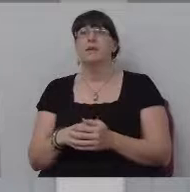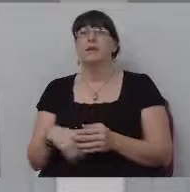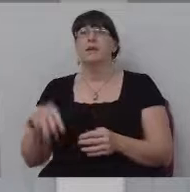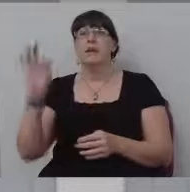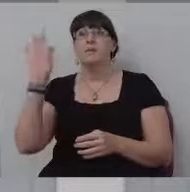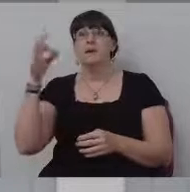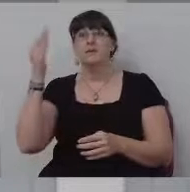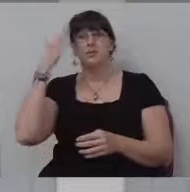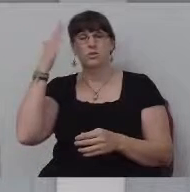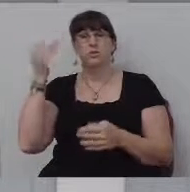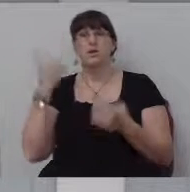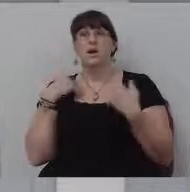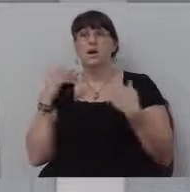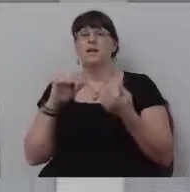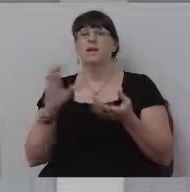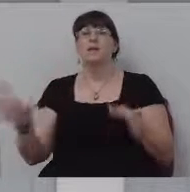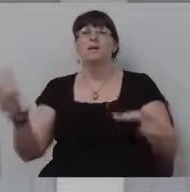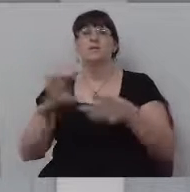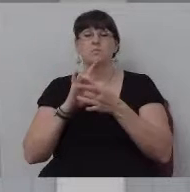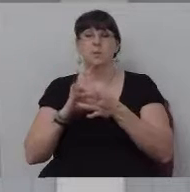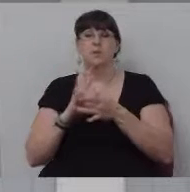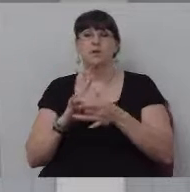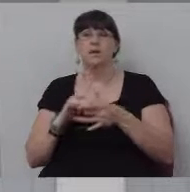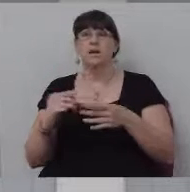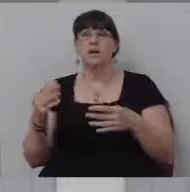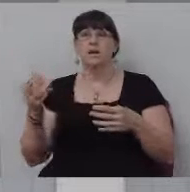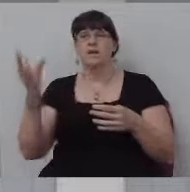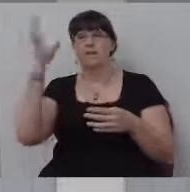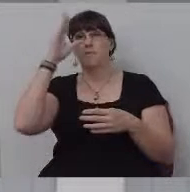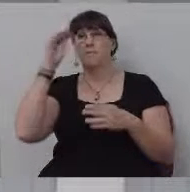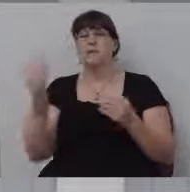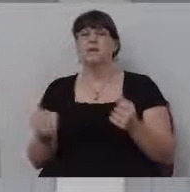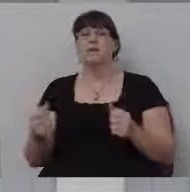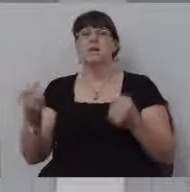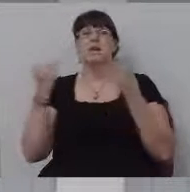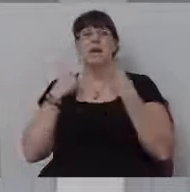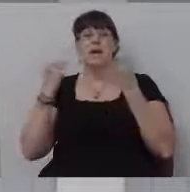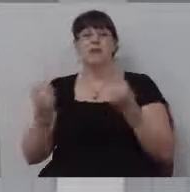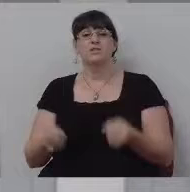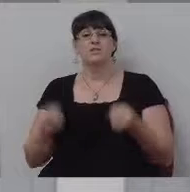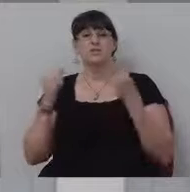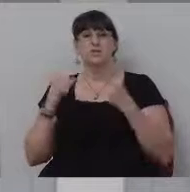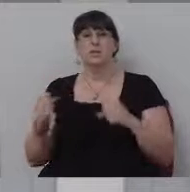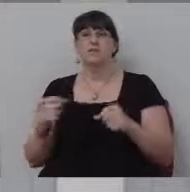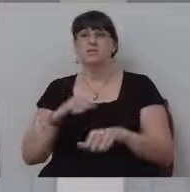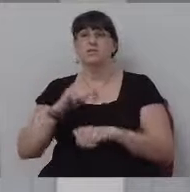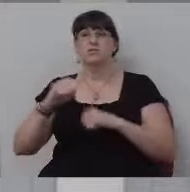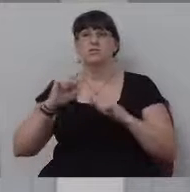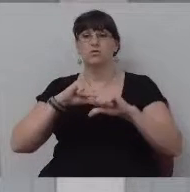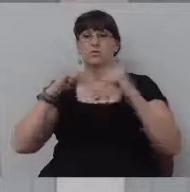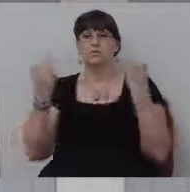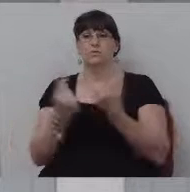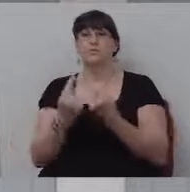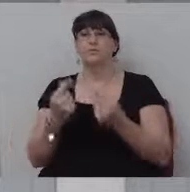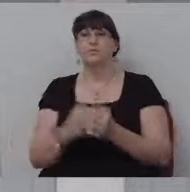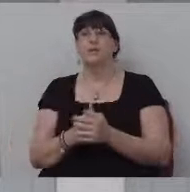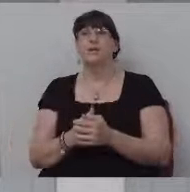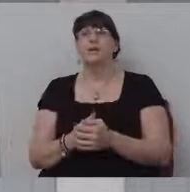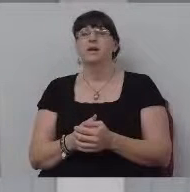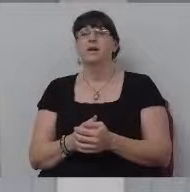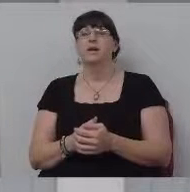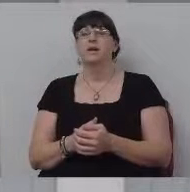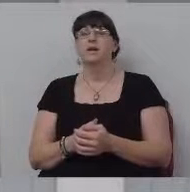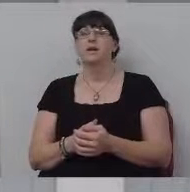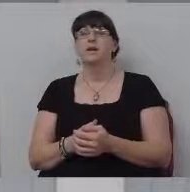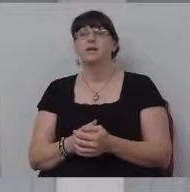club. It was, uh, it was an exercise club. I belonged to an exercise club. It's a racquetball and tennis court and, um, you know, and, uh, weights and,